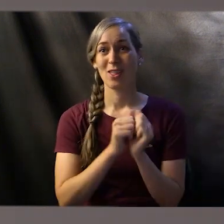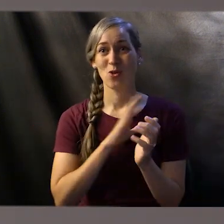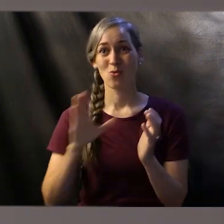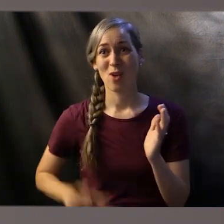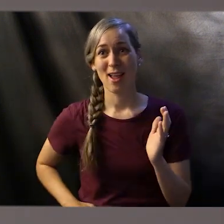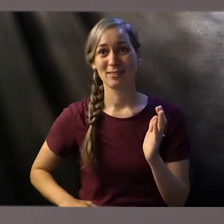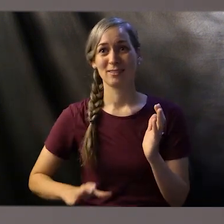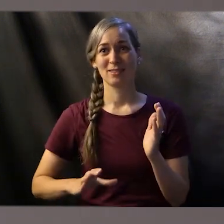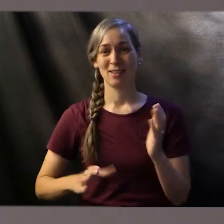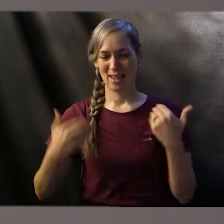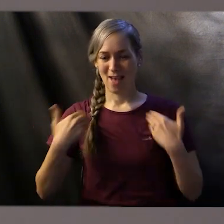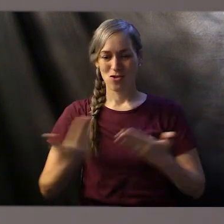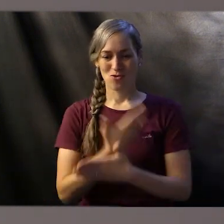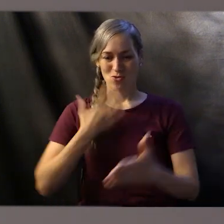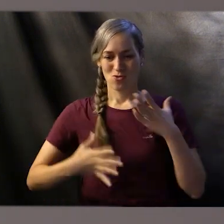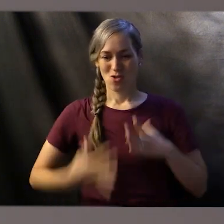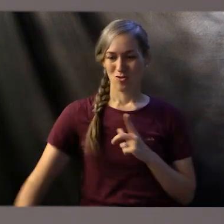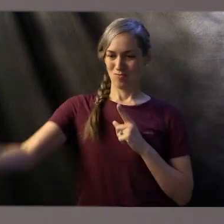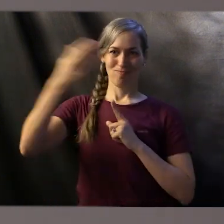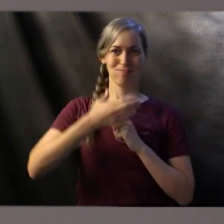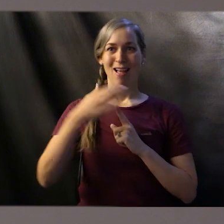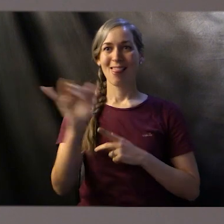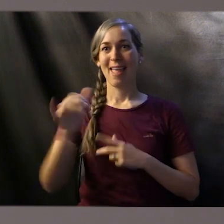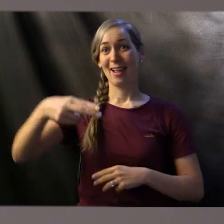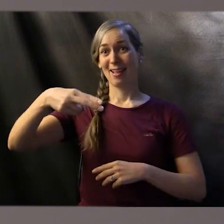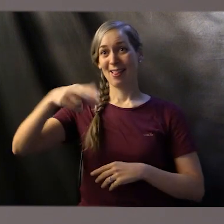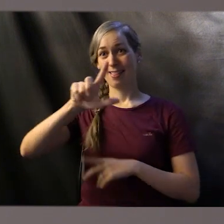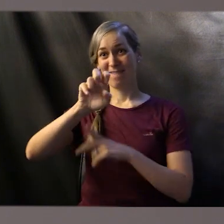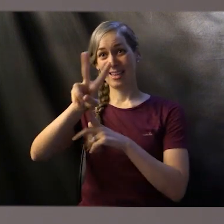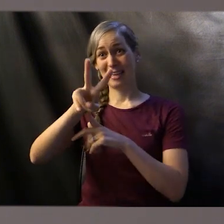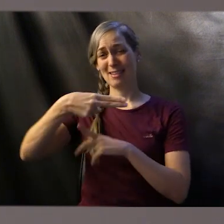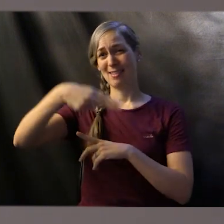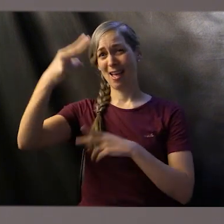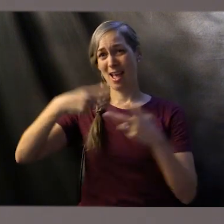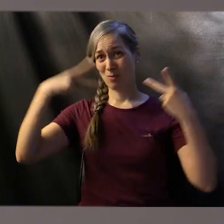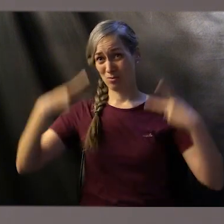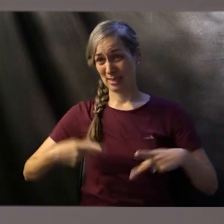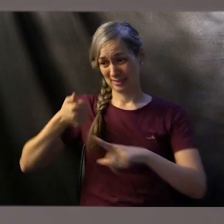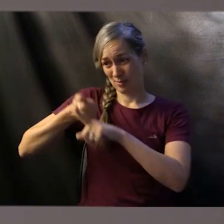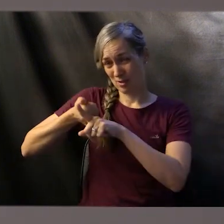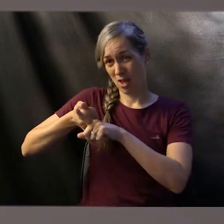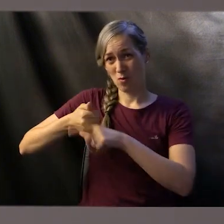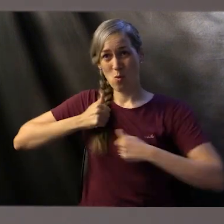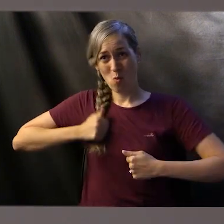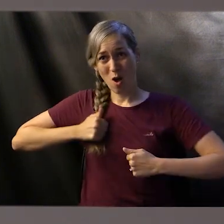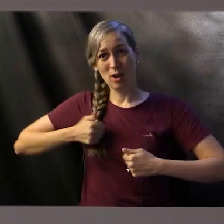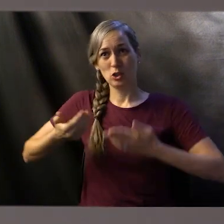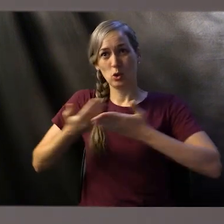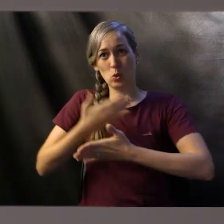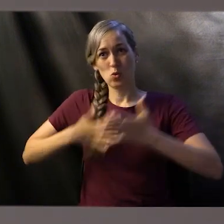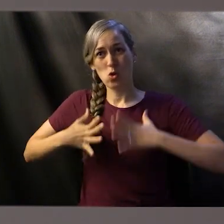They have put on new garments. So just like the high priest in Leviticus had to wash and be clothed in new